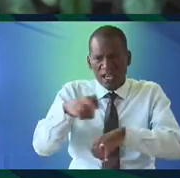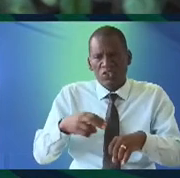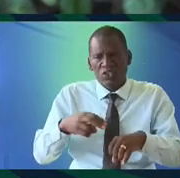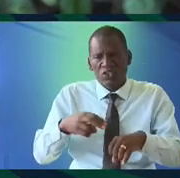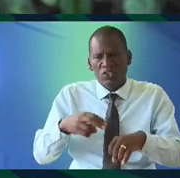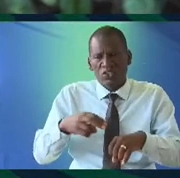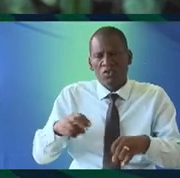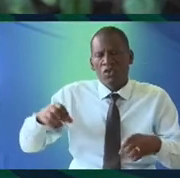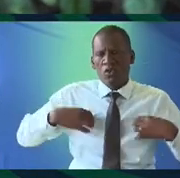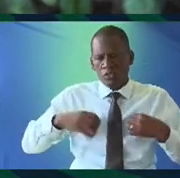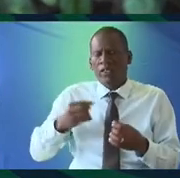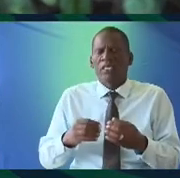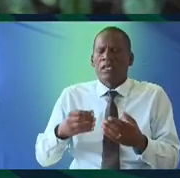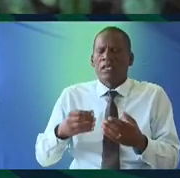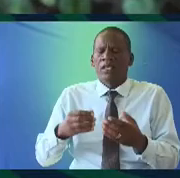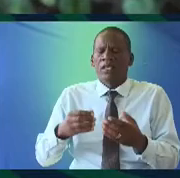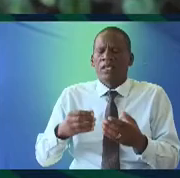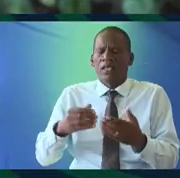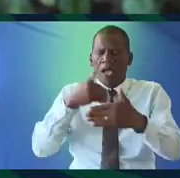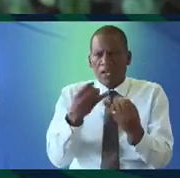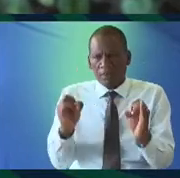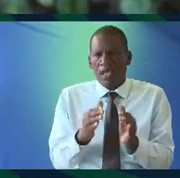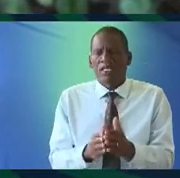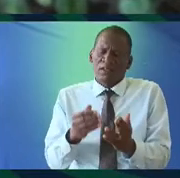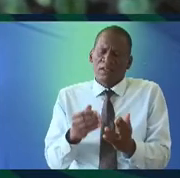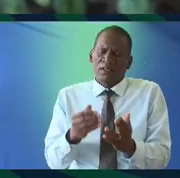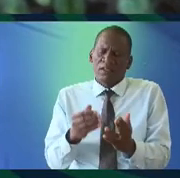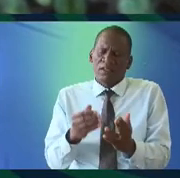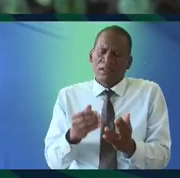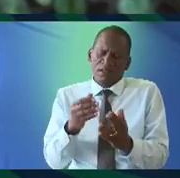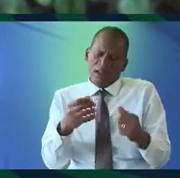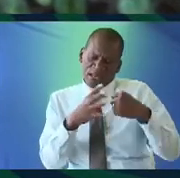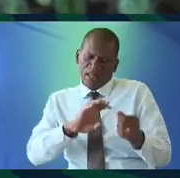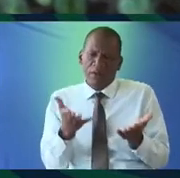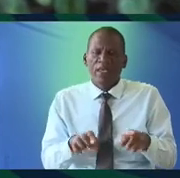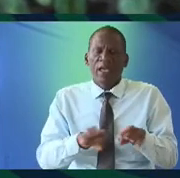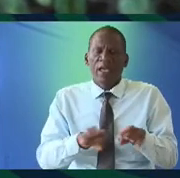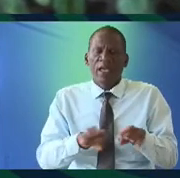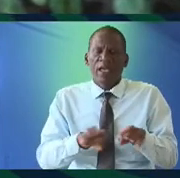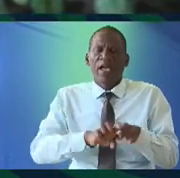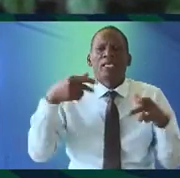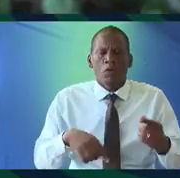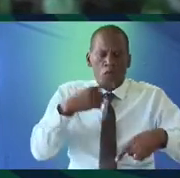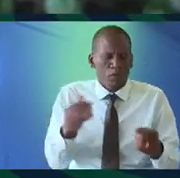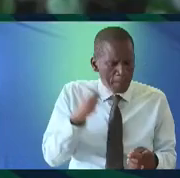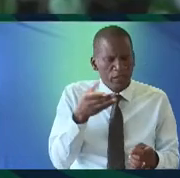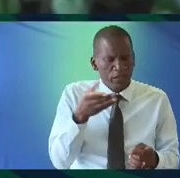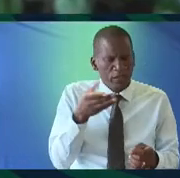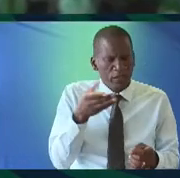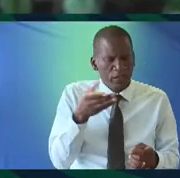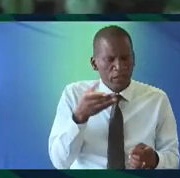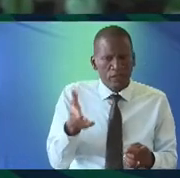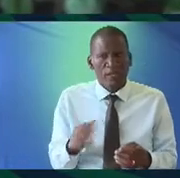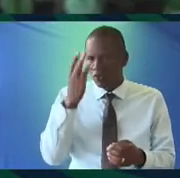was shortly after independence there's another one in the 90s and then the sunlight one and so what's clear is that as Kenyans we will keep on coming back to